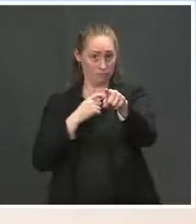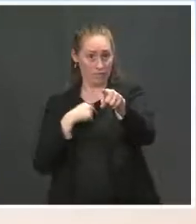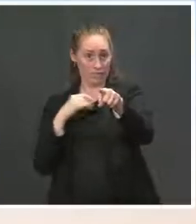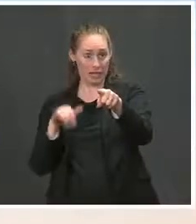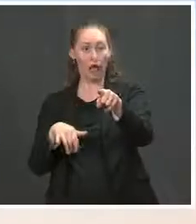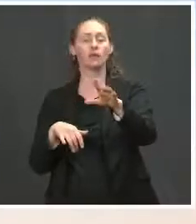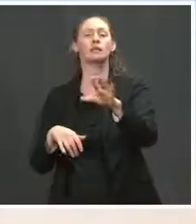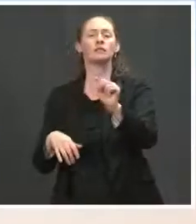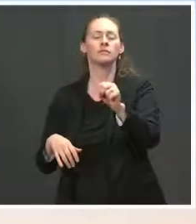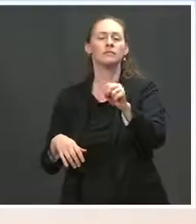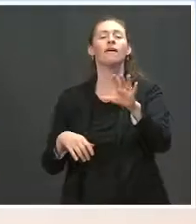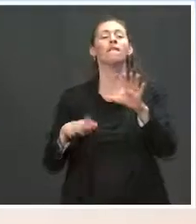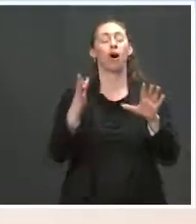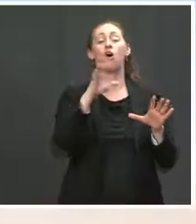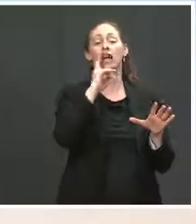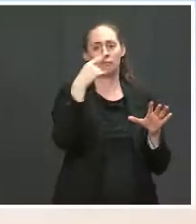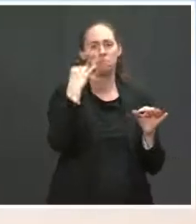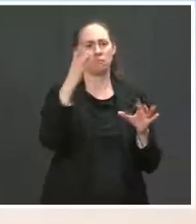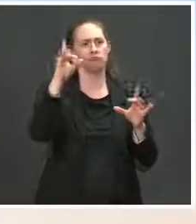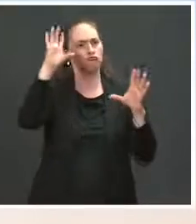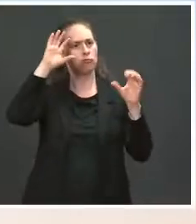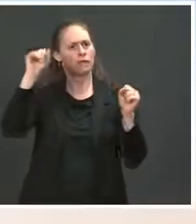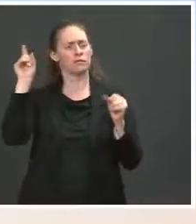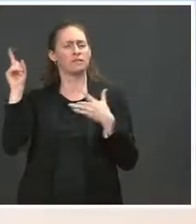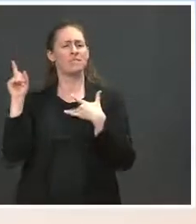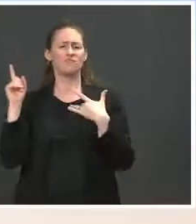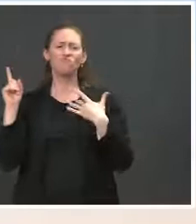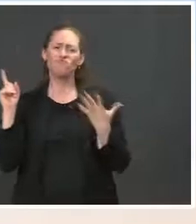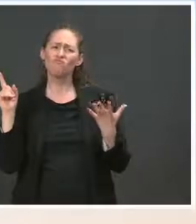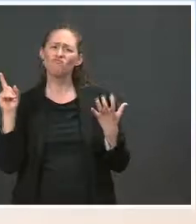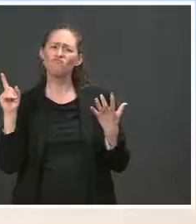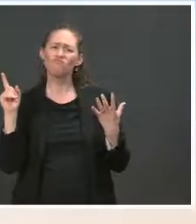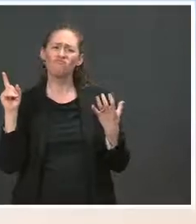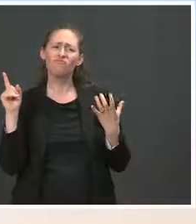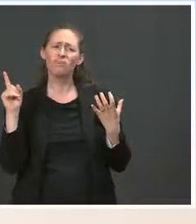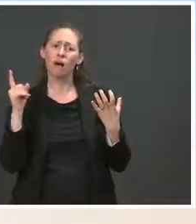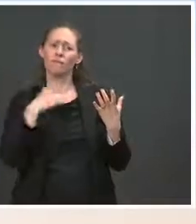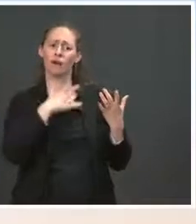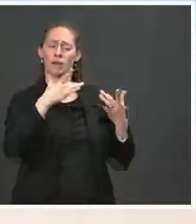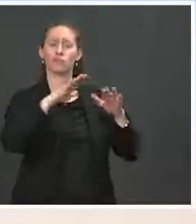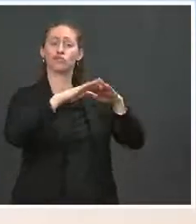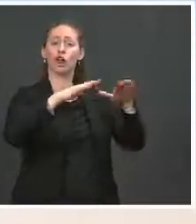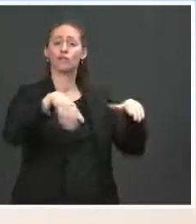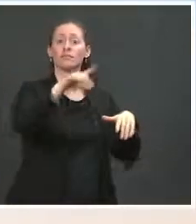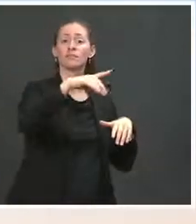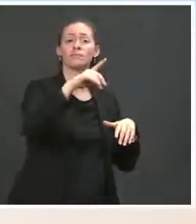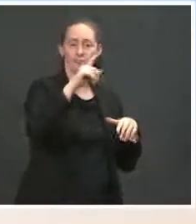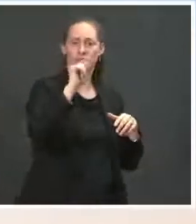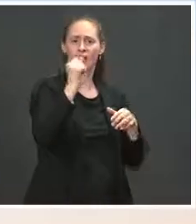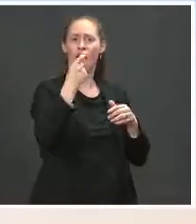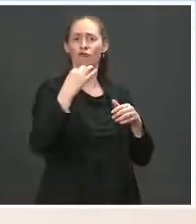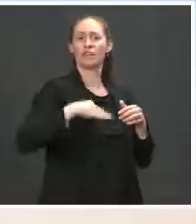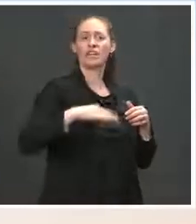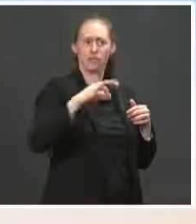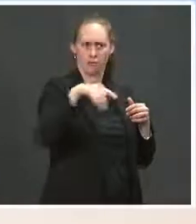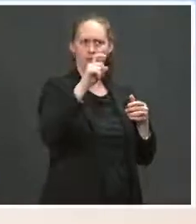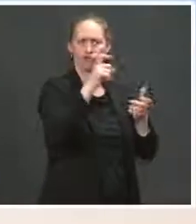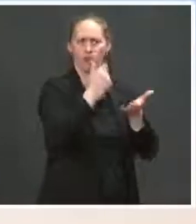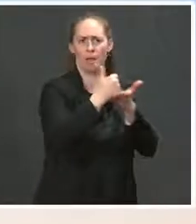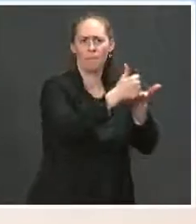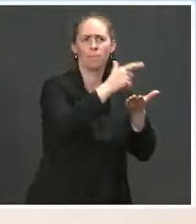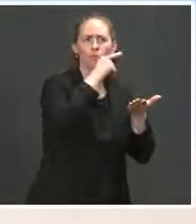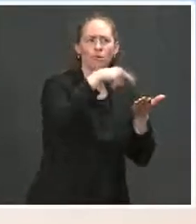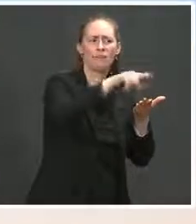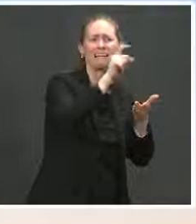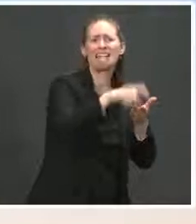the president absolutely feels that that the child tax credit provides essential funding and help to people who need help the most.